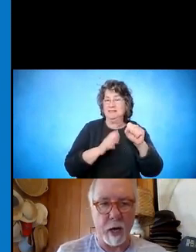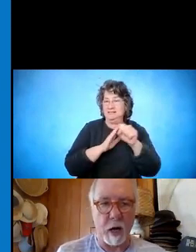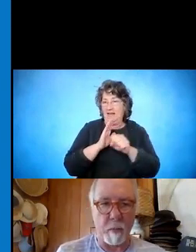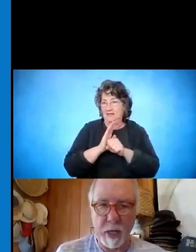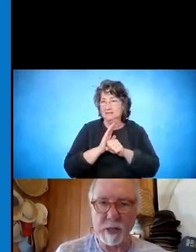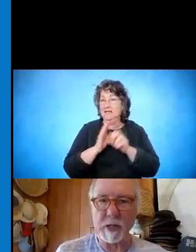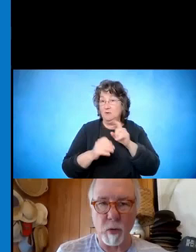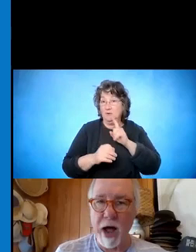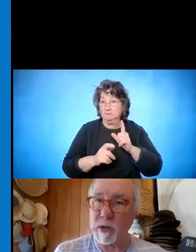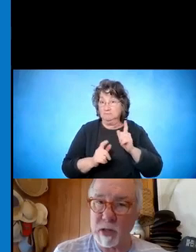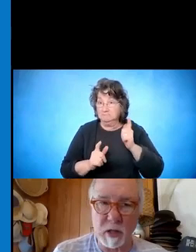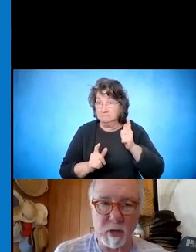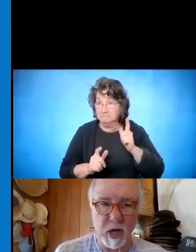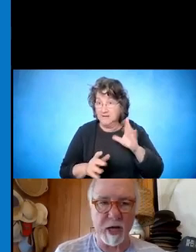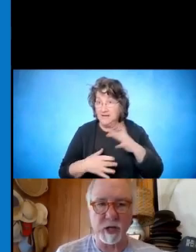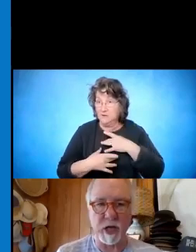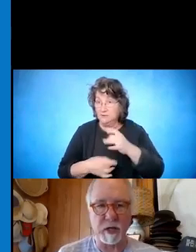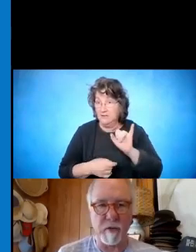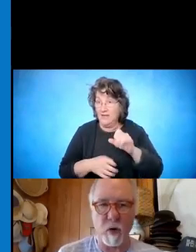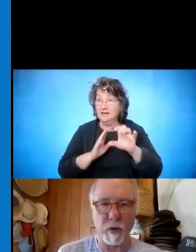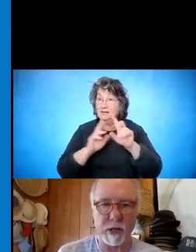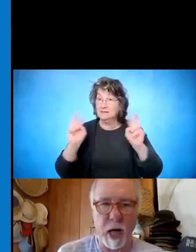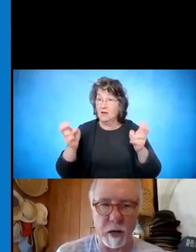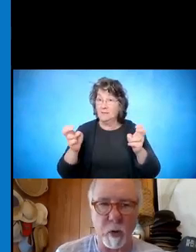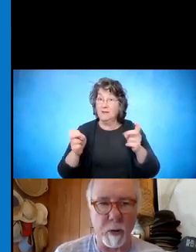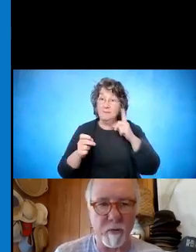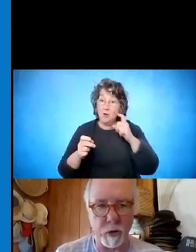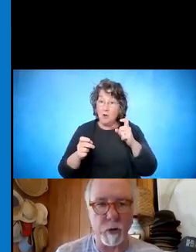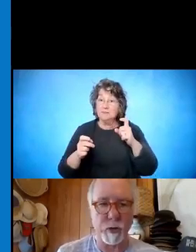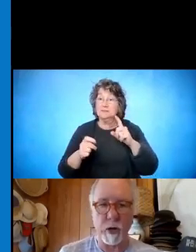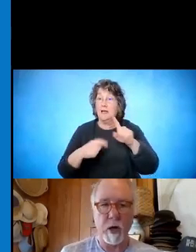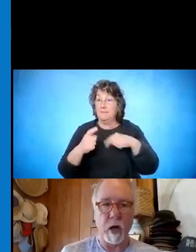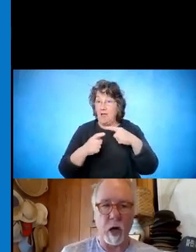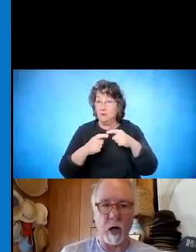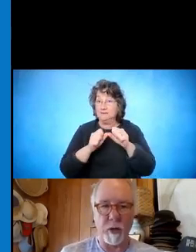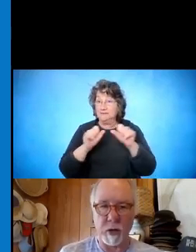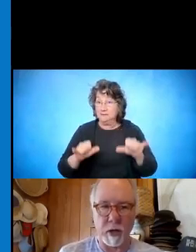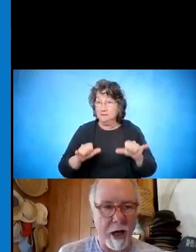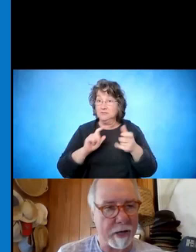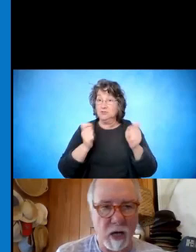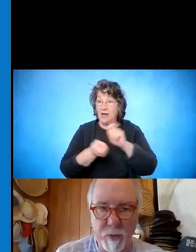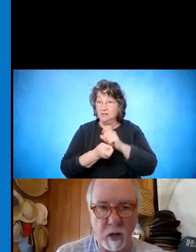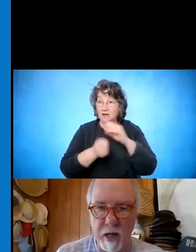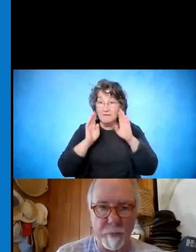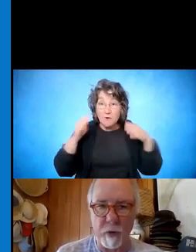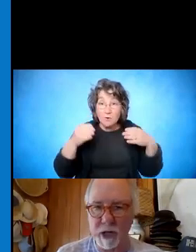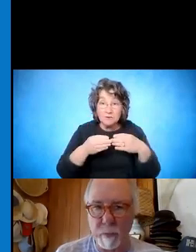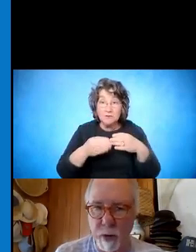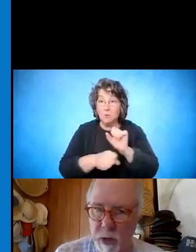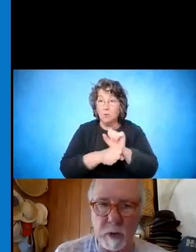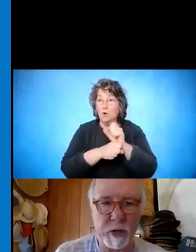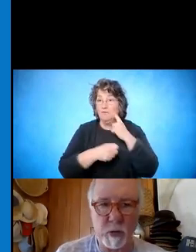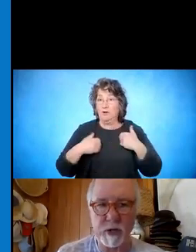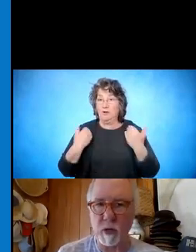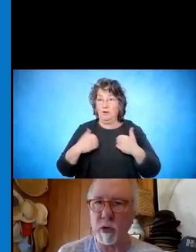because it's around systems change and it's a focus on employment for youth. The concept of collaboration,